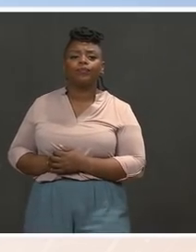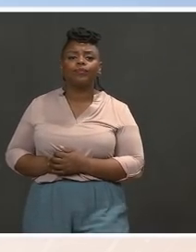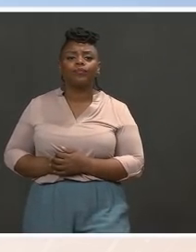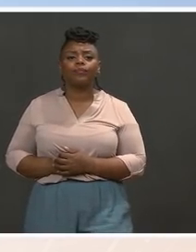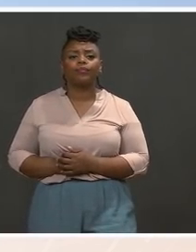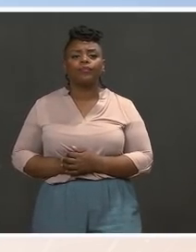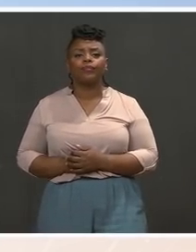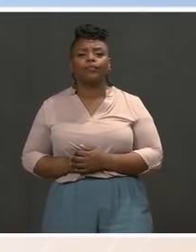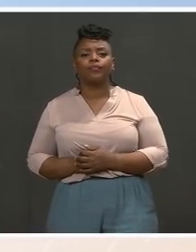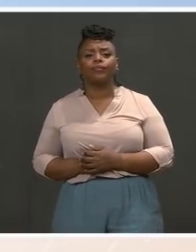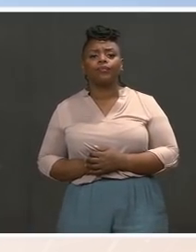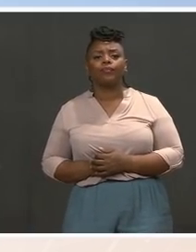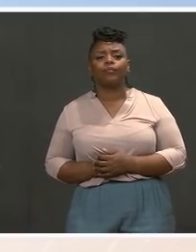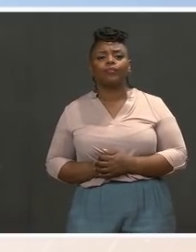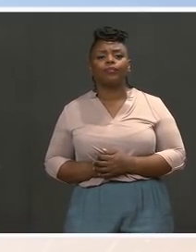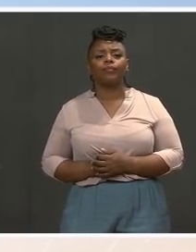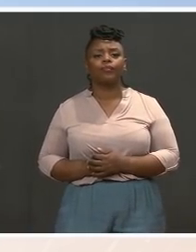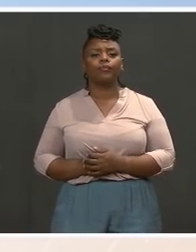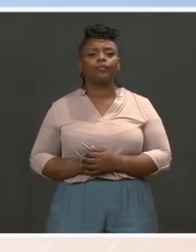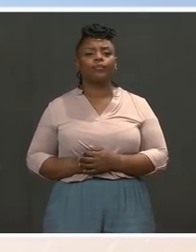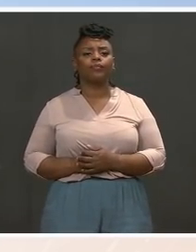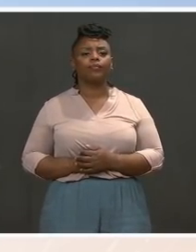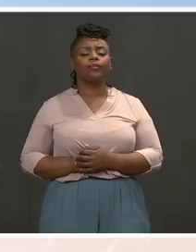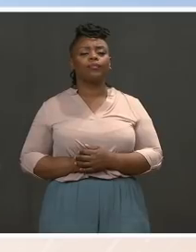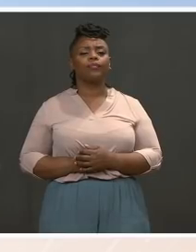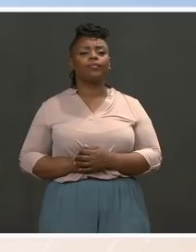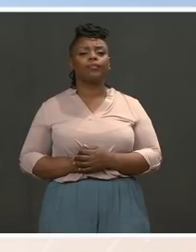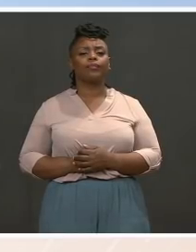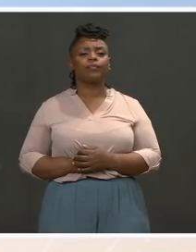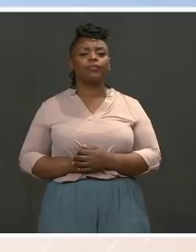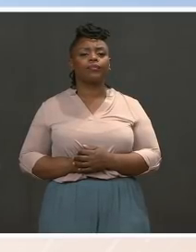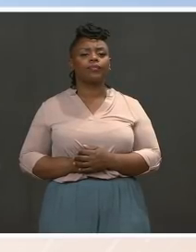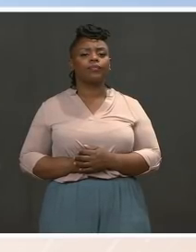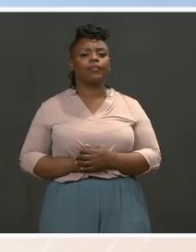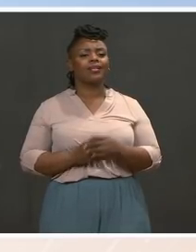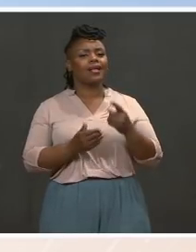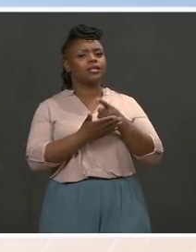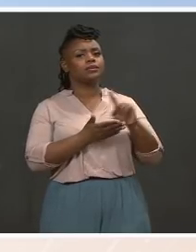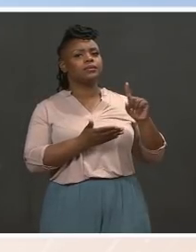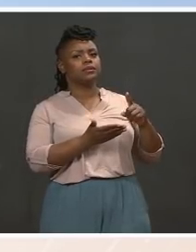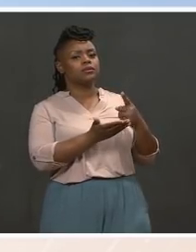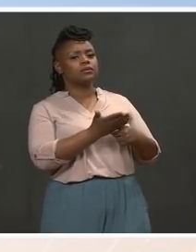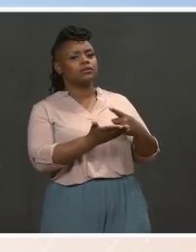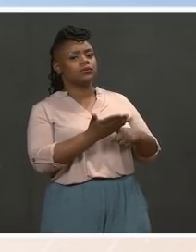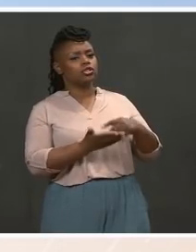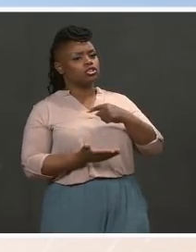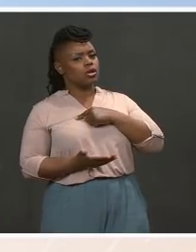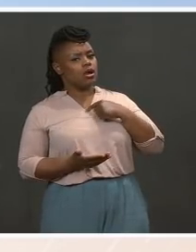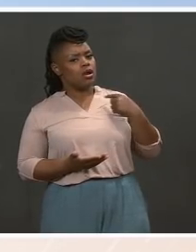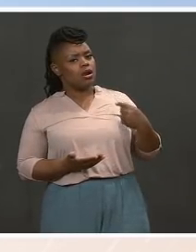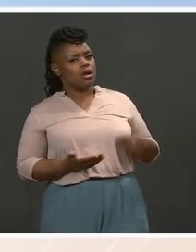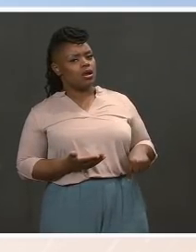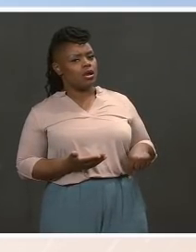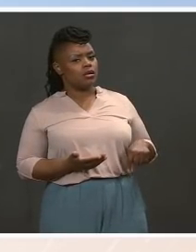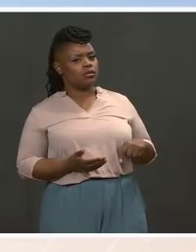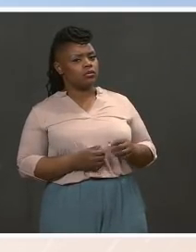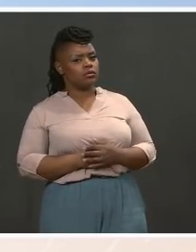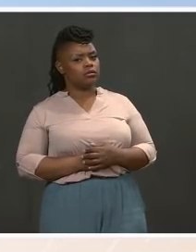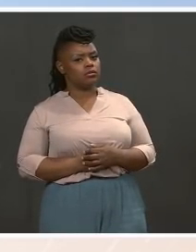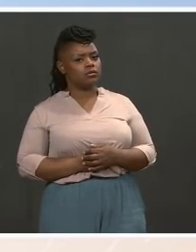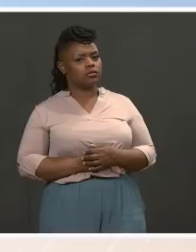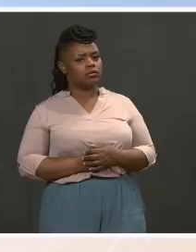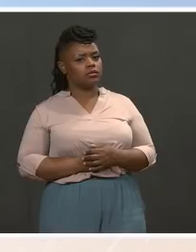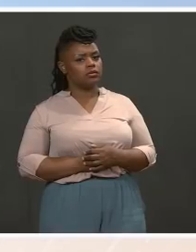and NSA Jake Sullivan had a meeting in Ankara with Chinese counterparts. Have they — have they given a briefing to the